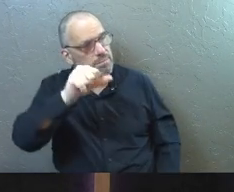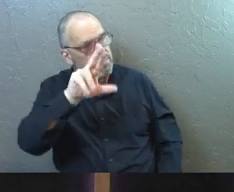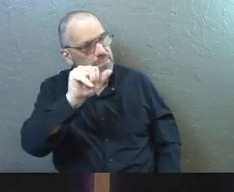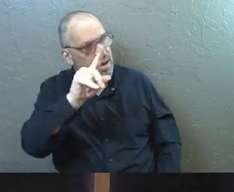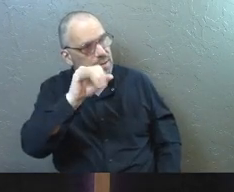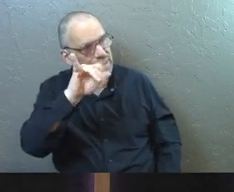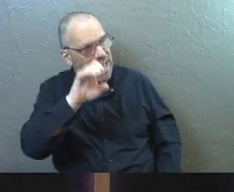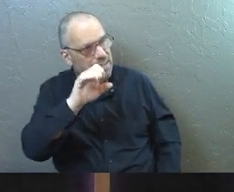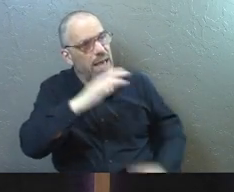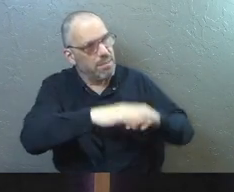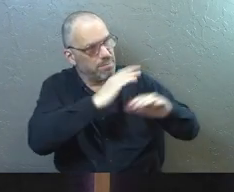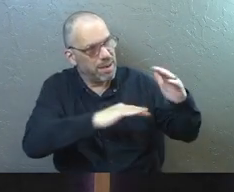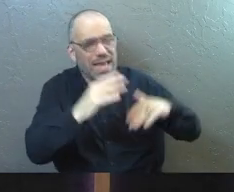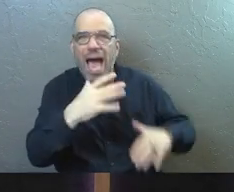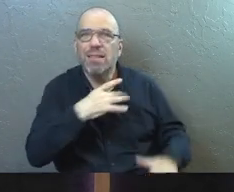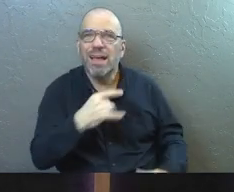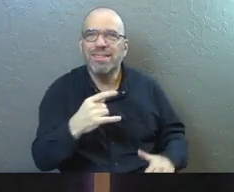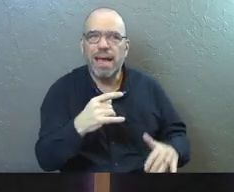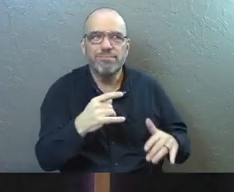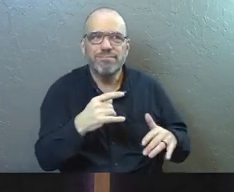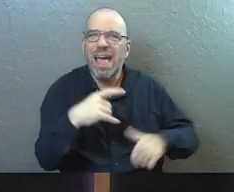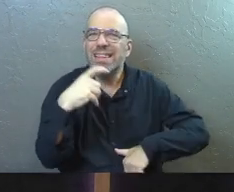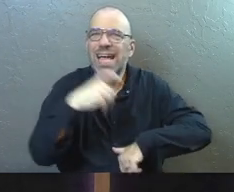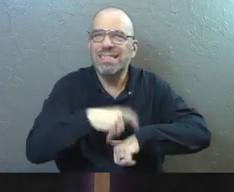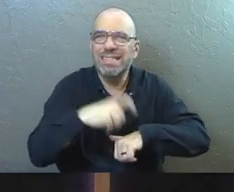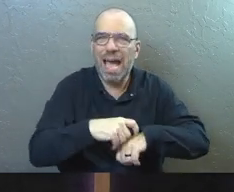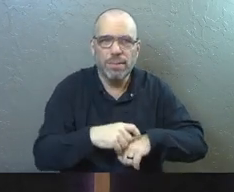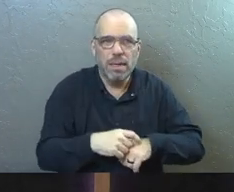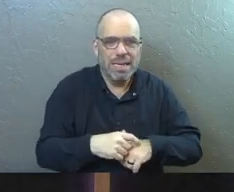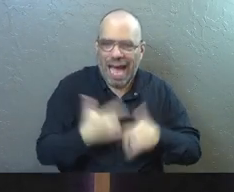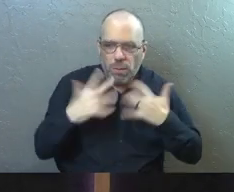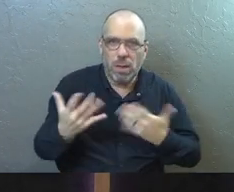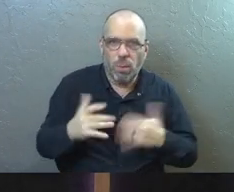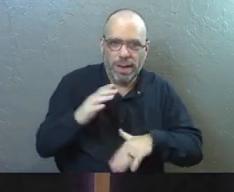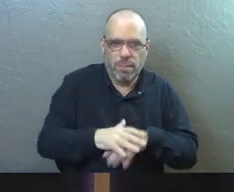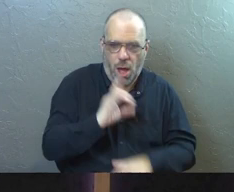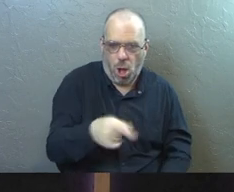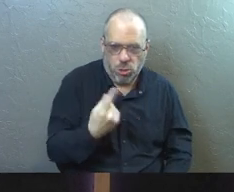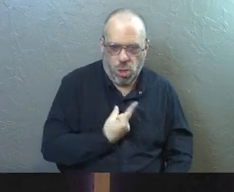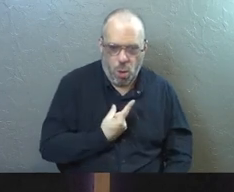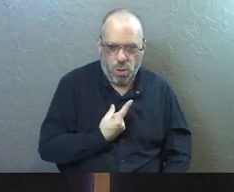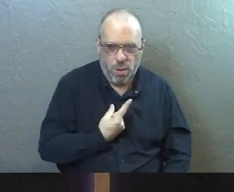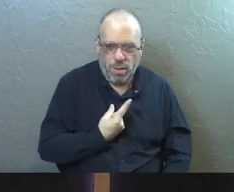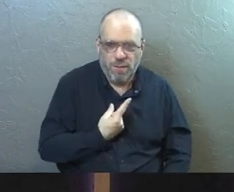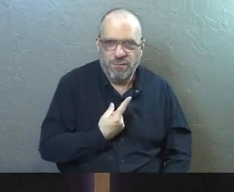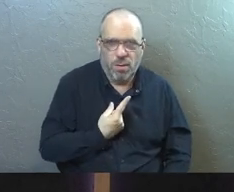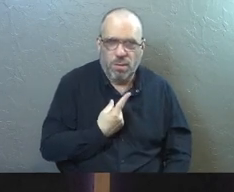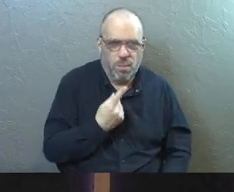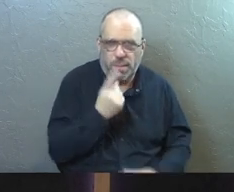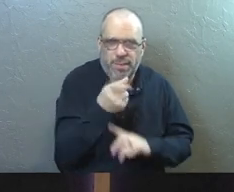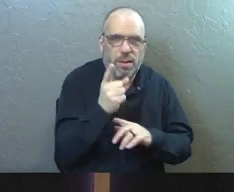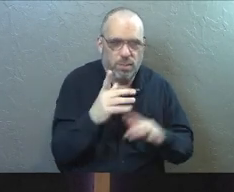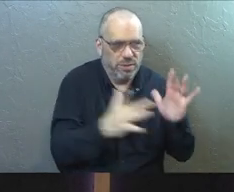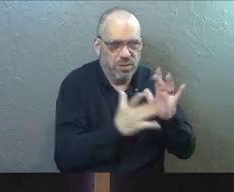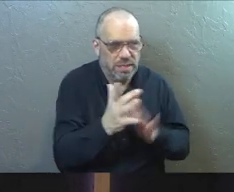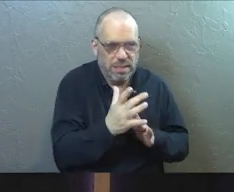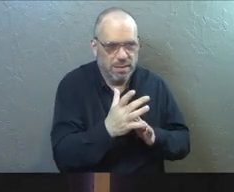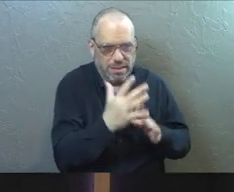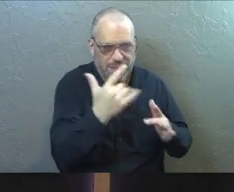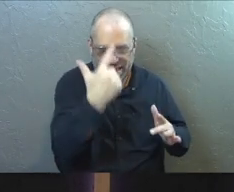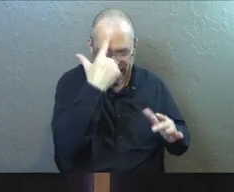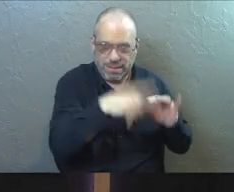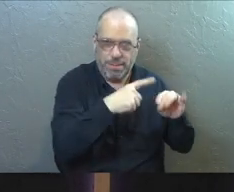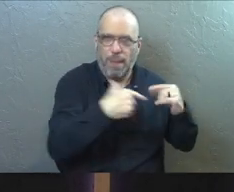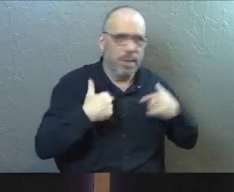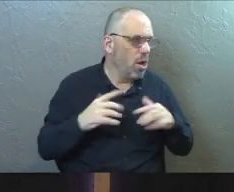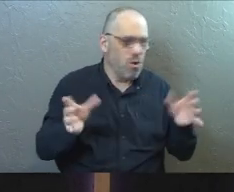I love that timing in his language. Yes. I don't want to wait around and be alone for a millennia before Jesus finally gets around to me.